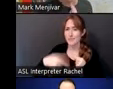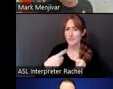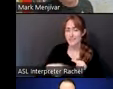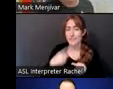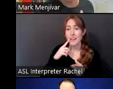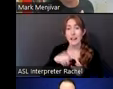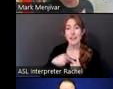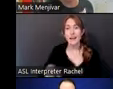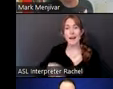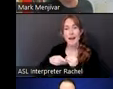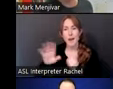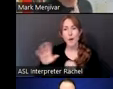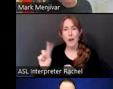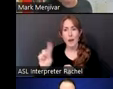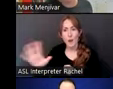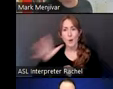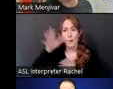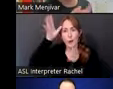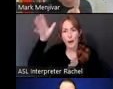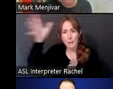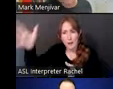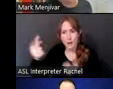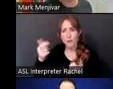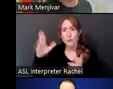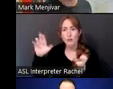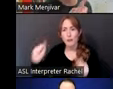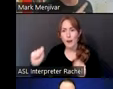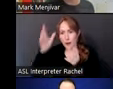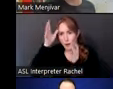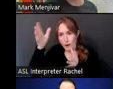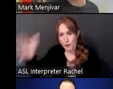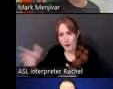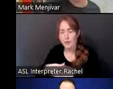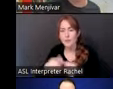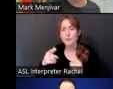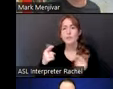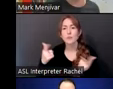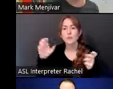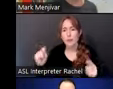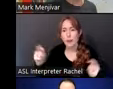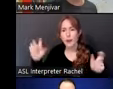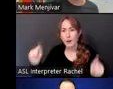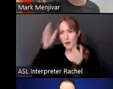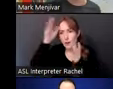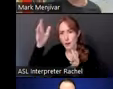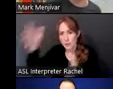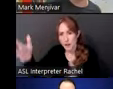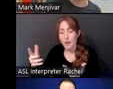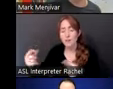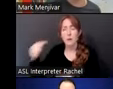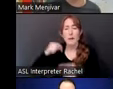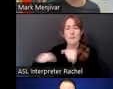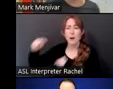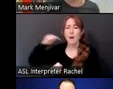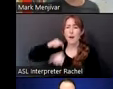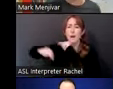place that their grandparents had ever lived, great-grandparents, great-great-grandparents, going as far back as possible. And then we took some time to